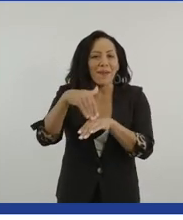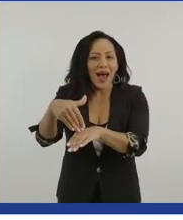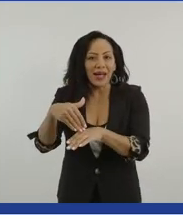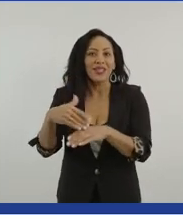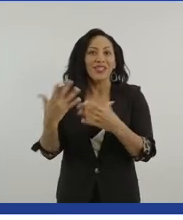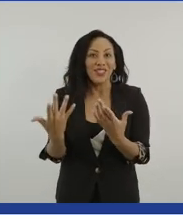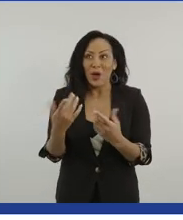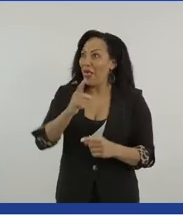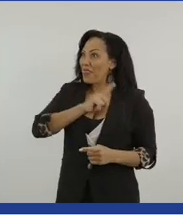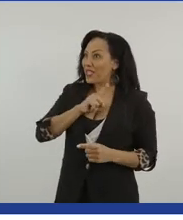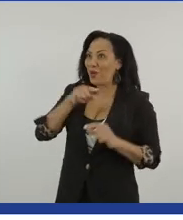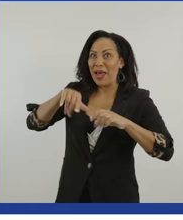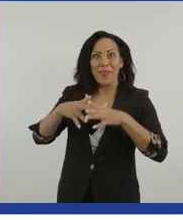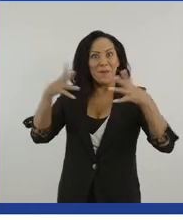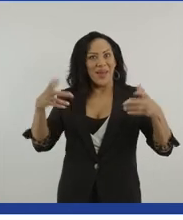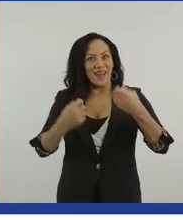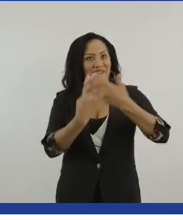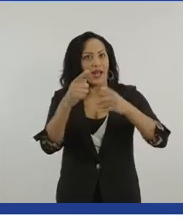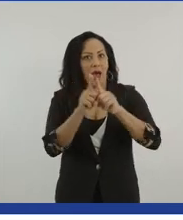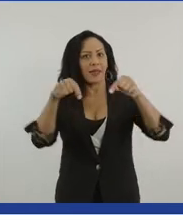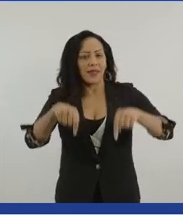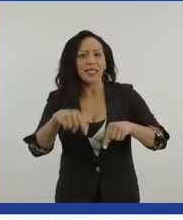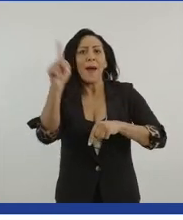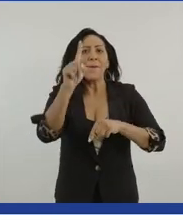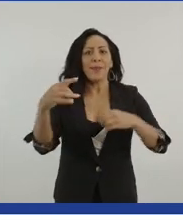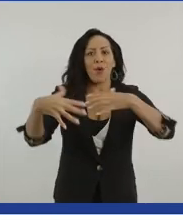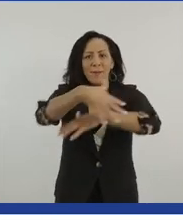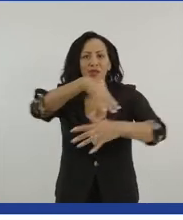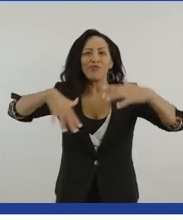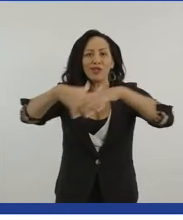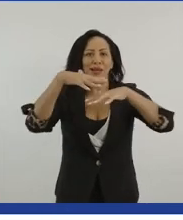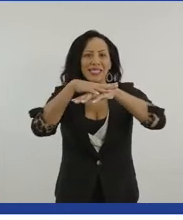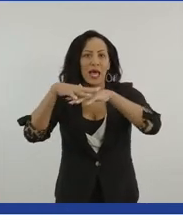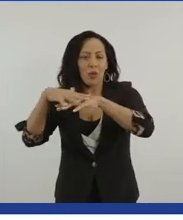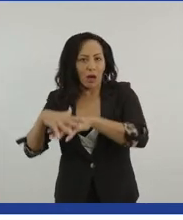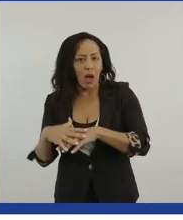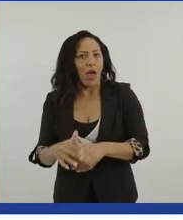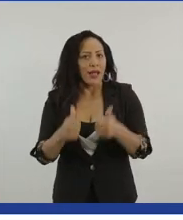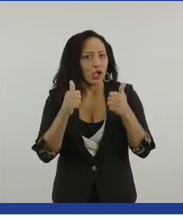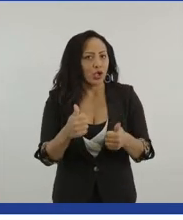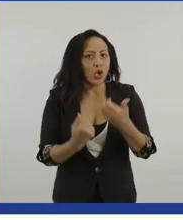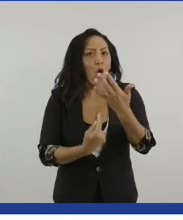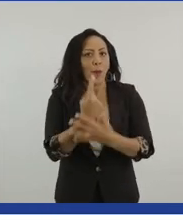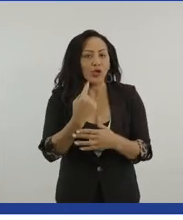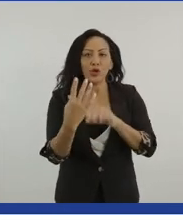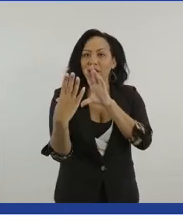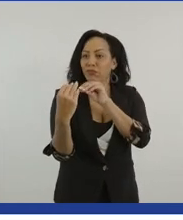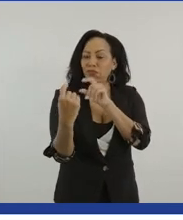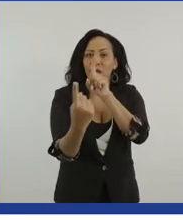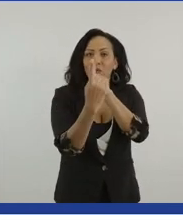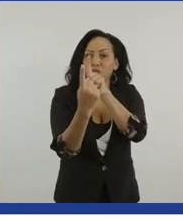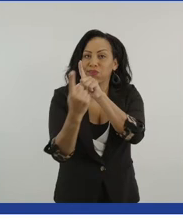events such as this are really important and also utilize this opportunity to communicate with people that you've maybe never spoke to before.